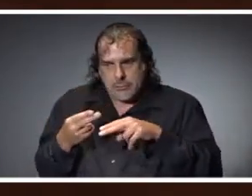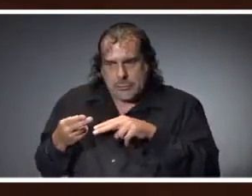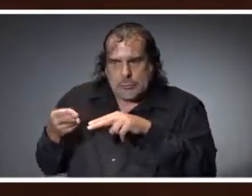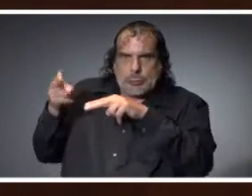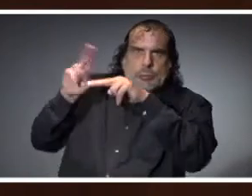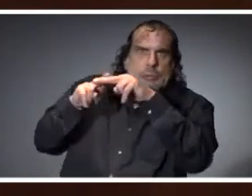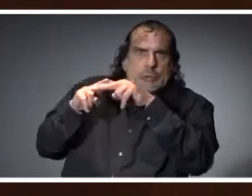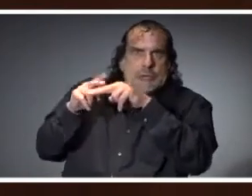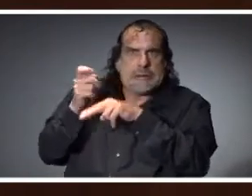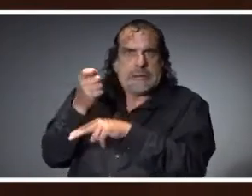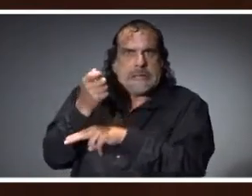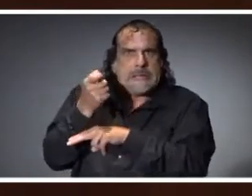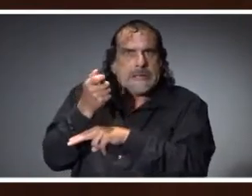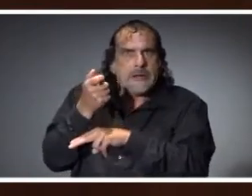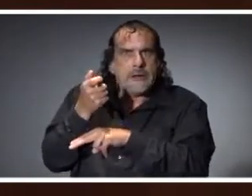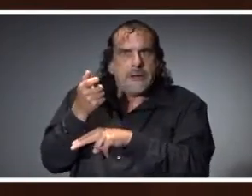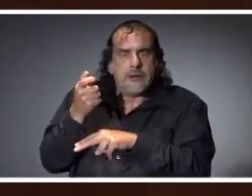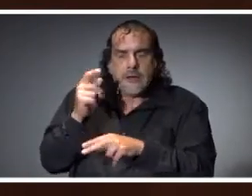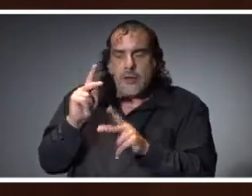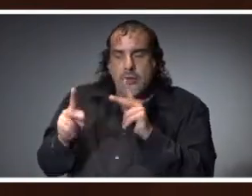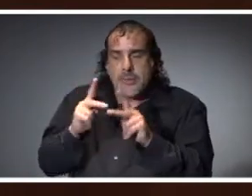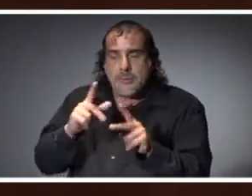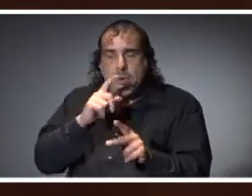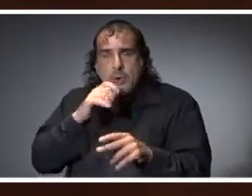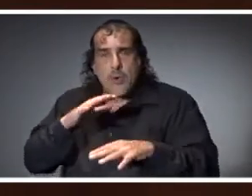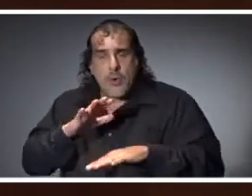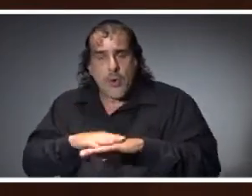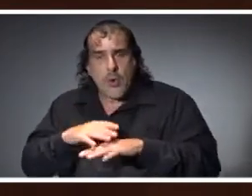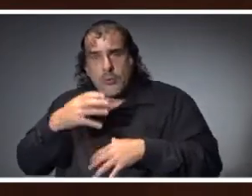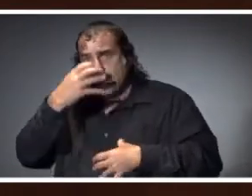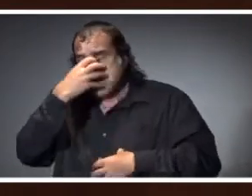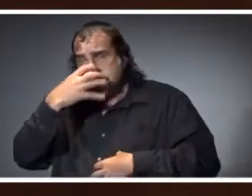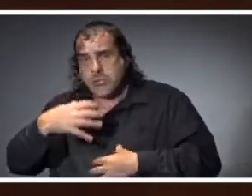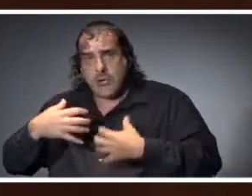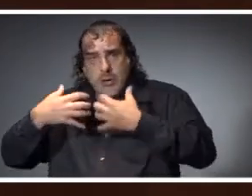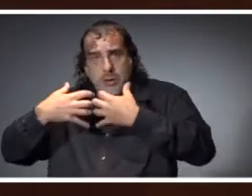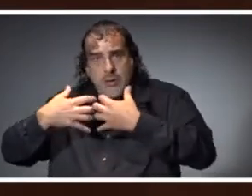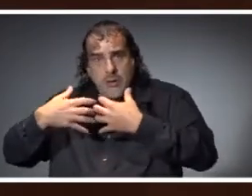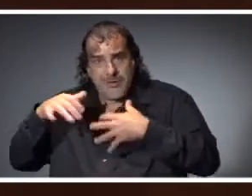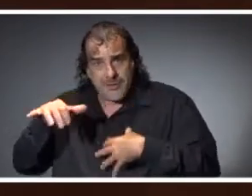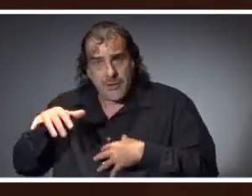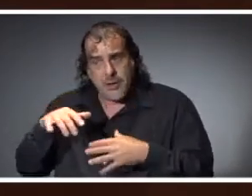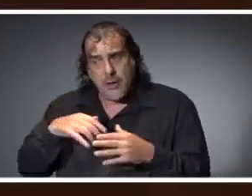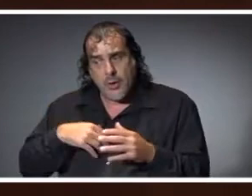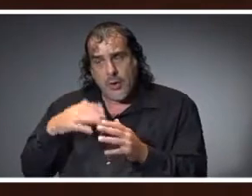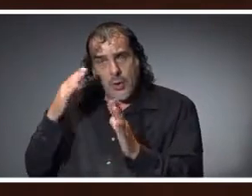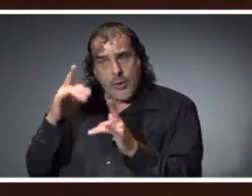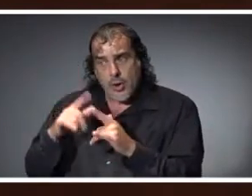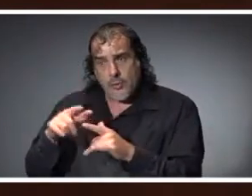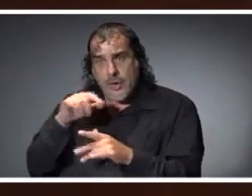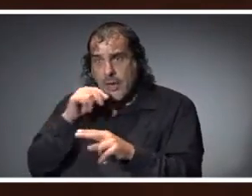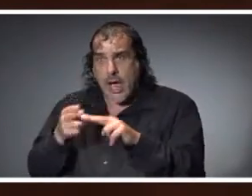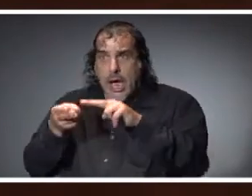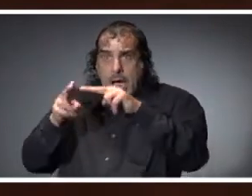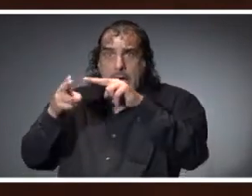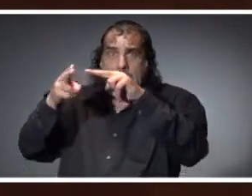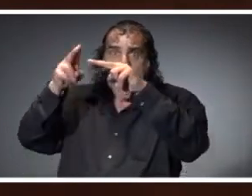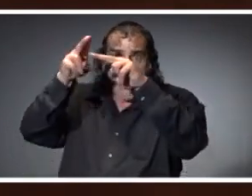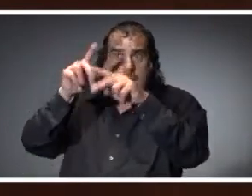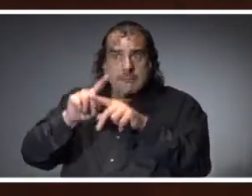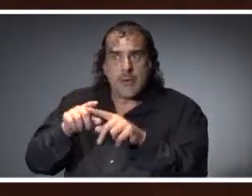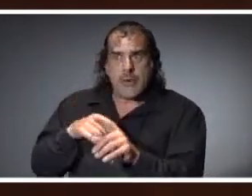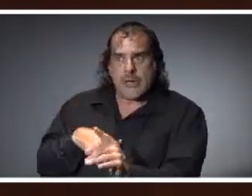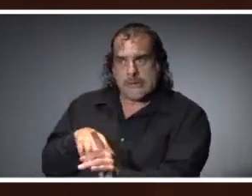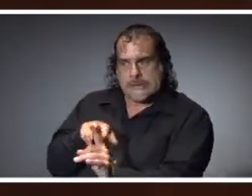trend in our individuals who are on ventilators. We hope that that trend doesn't continue, but it's certainly something that we need to